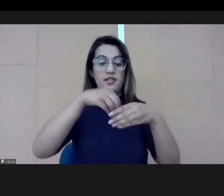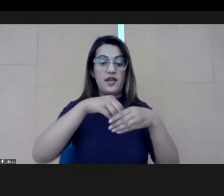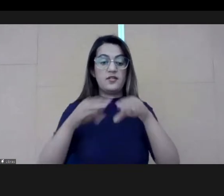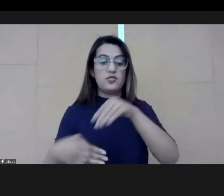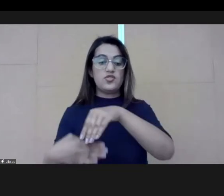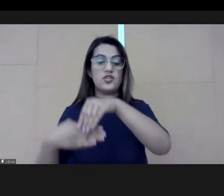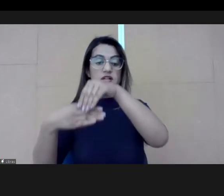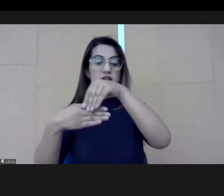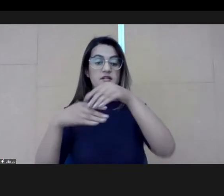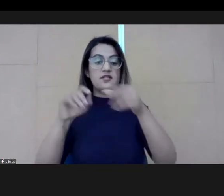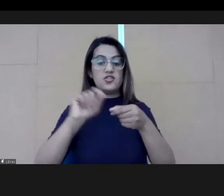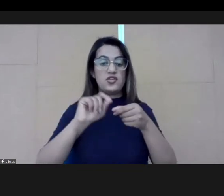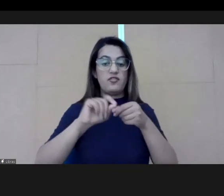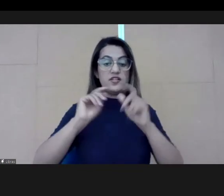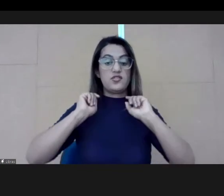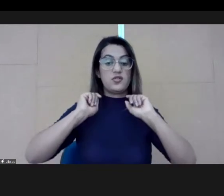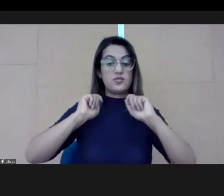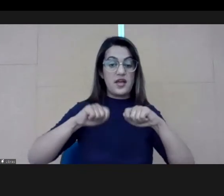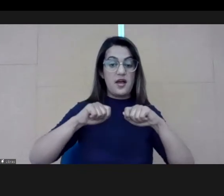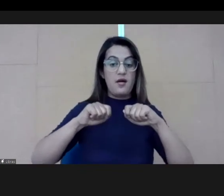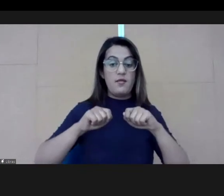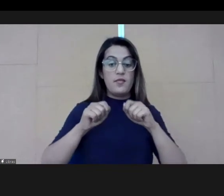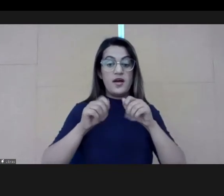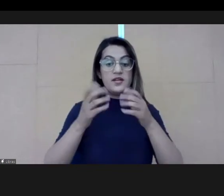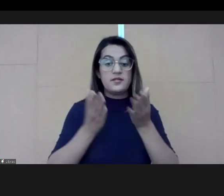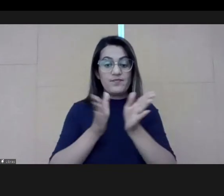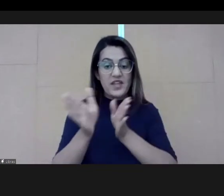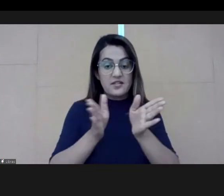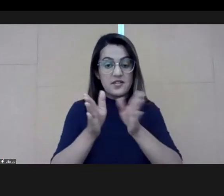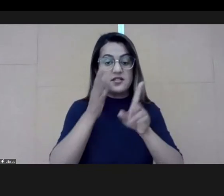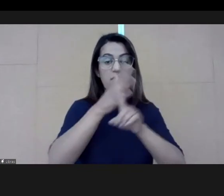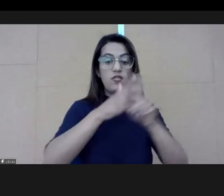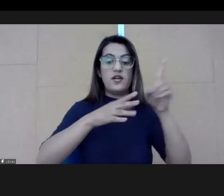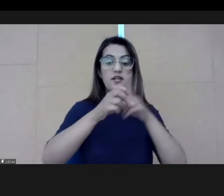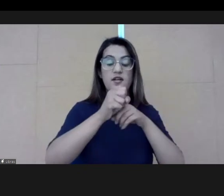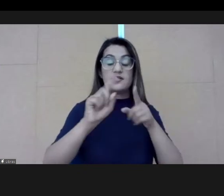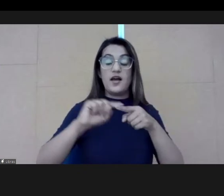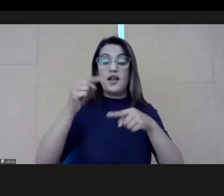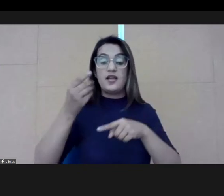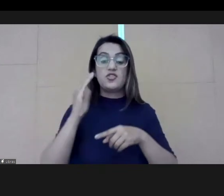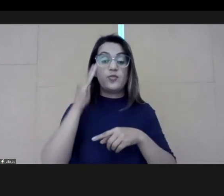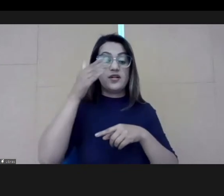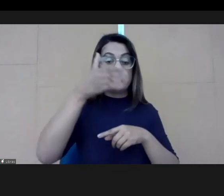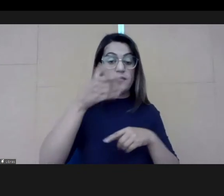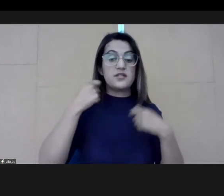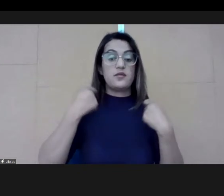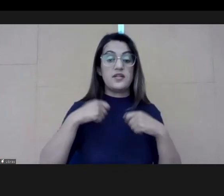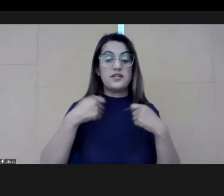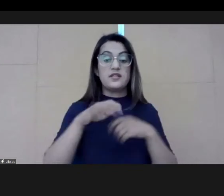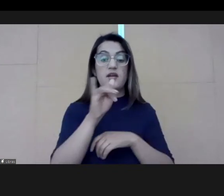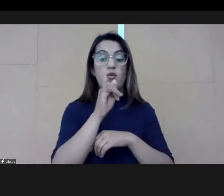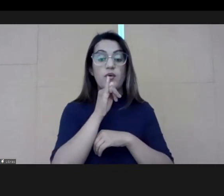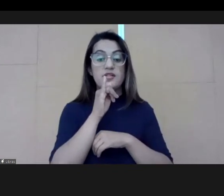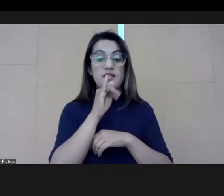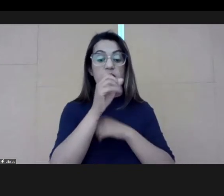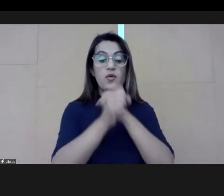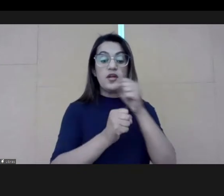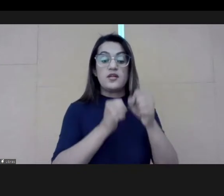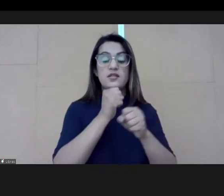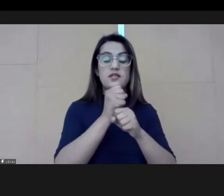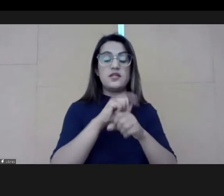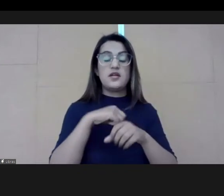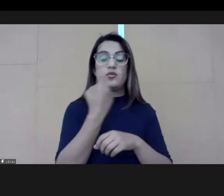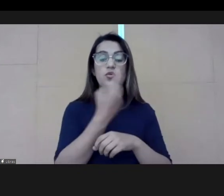diversity is already something that helps us to be more adherent to our society. Just to mention one